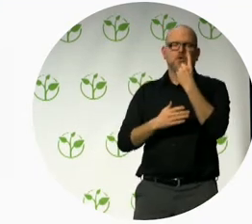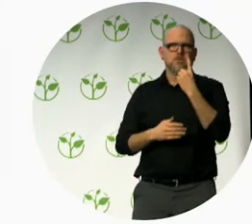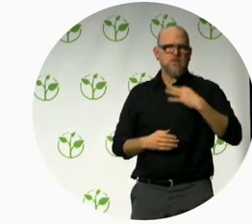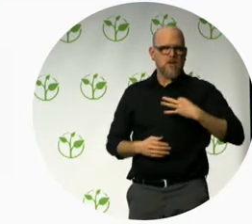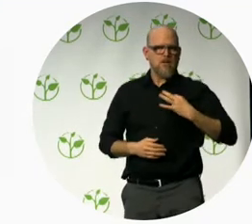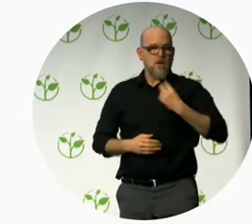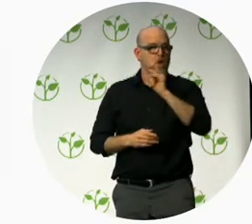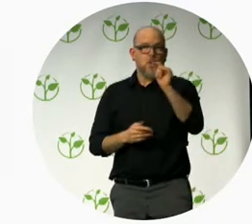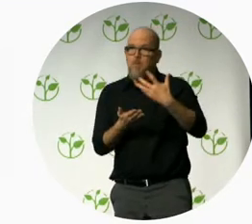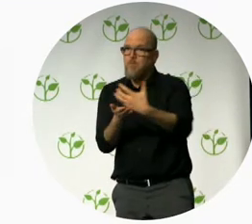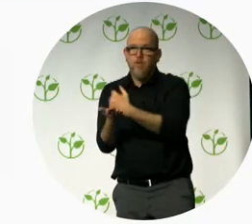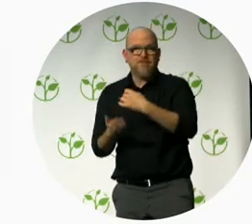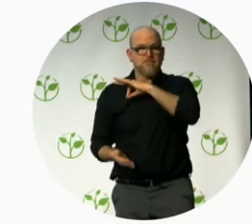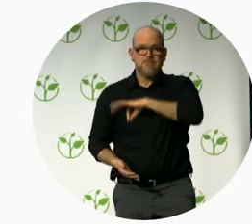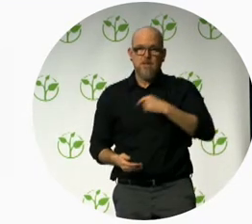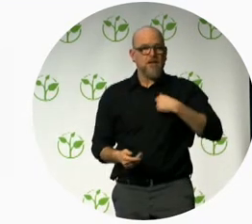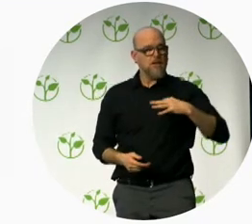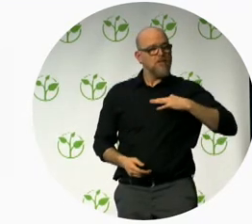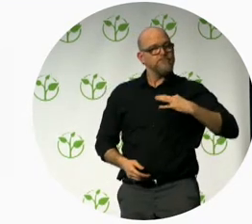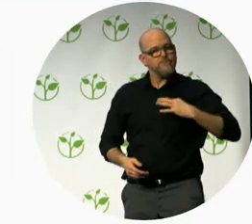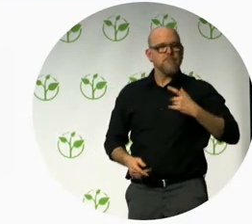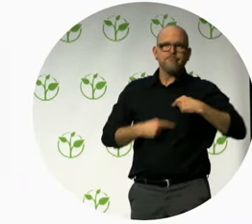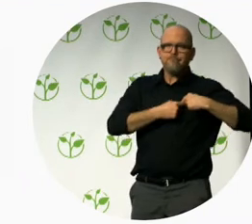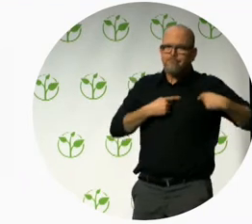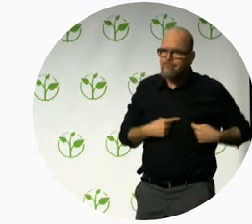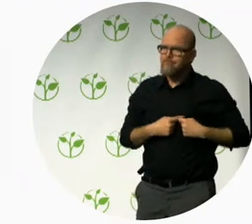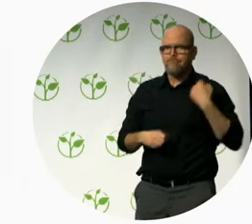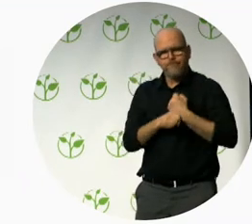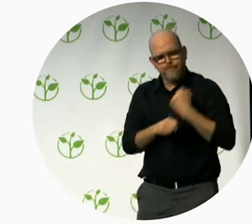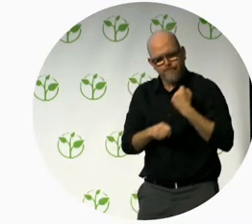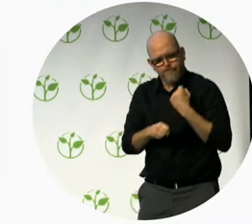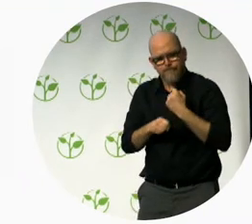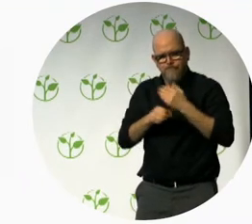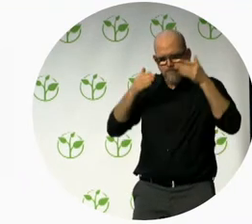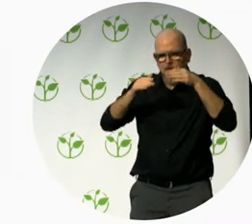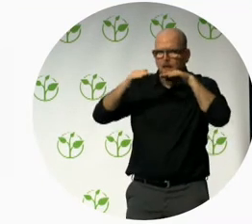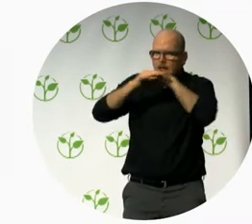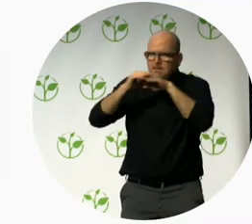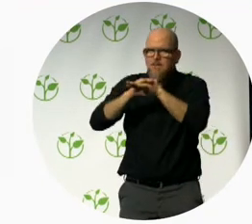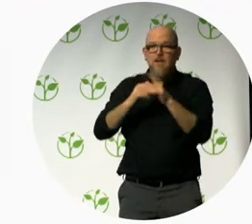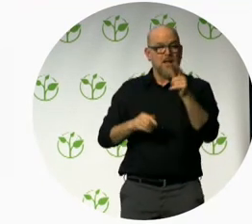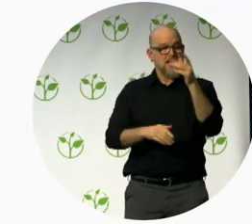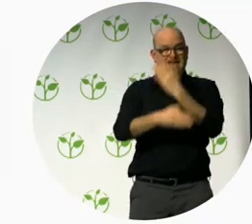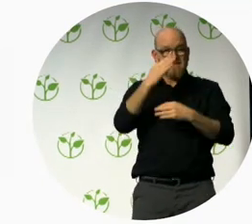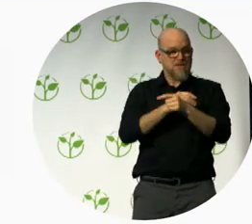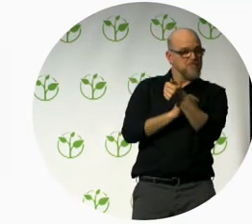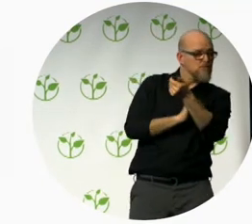accessibility. For all kinds of disabilities and all areas of life.